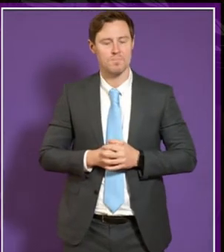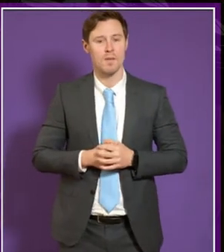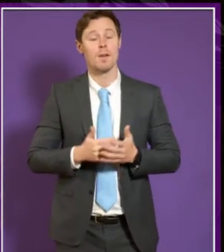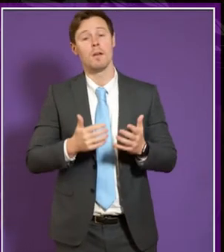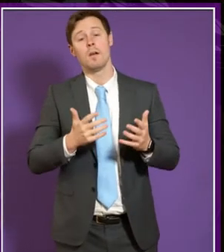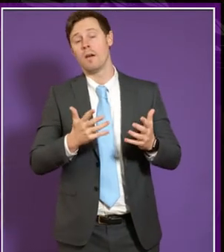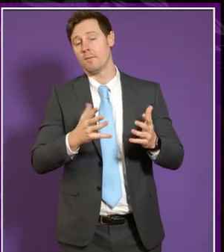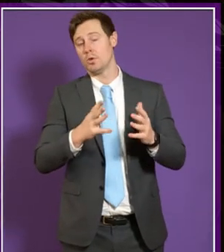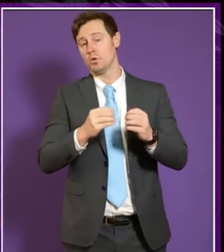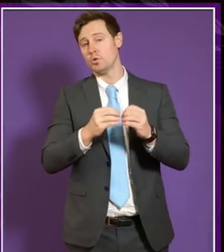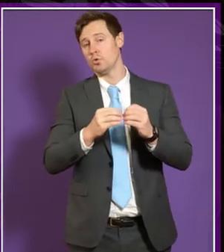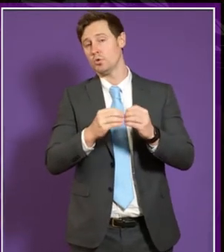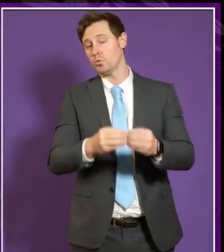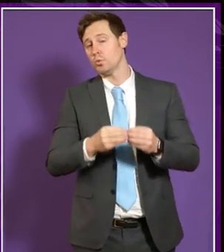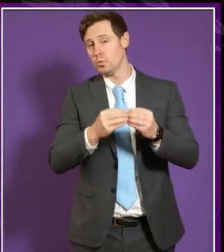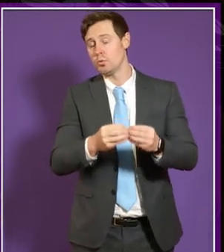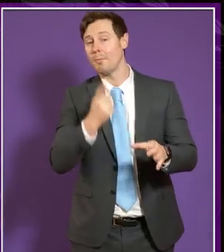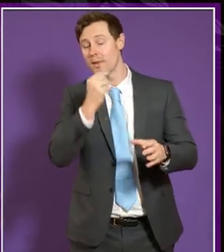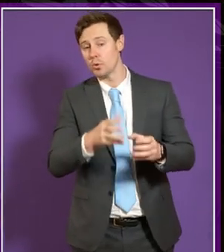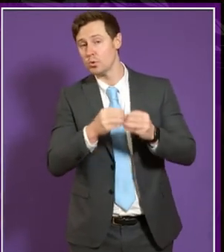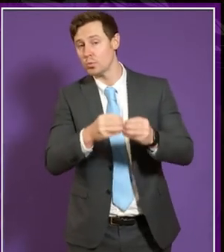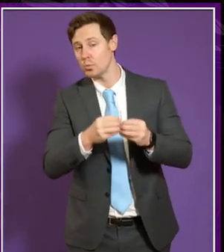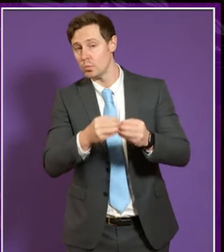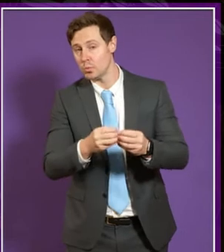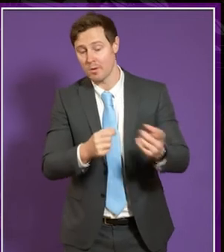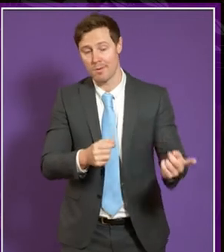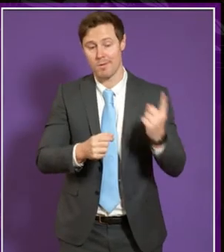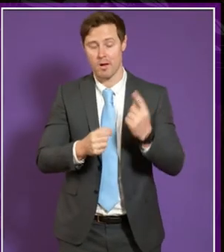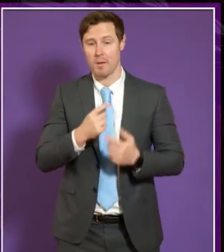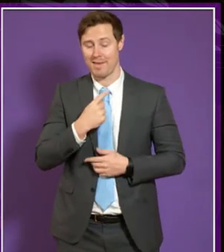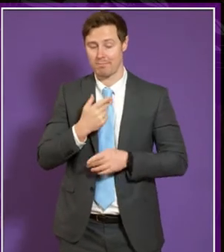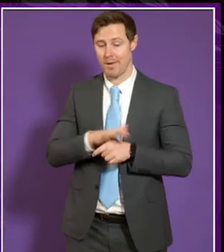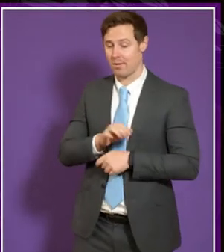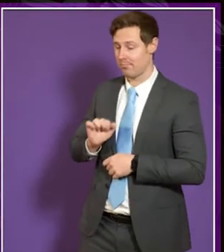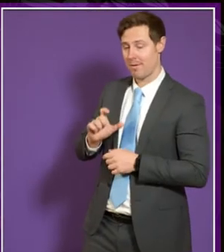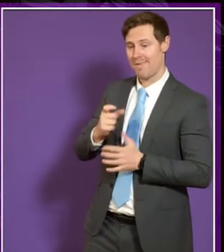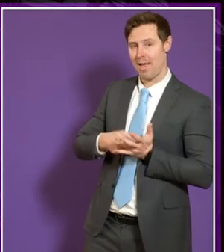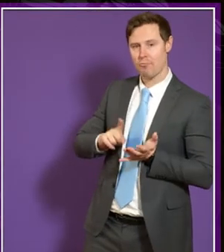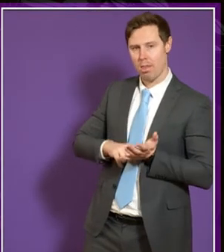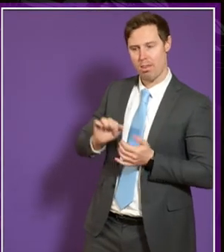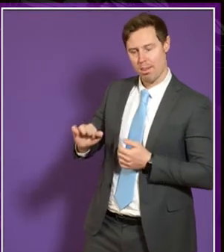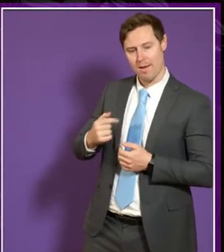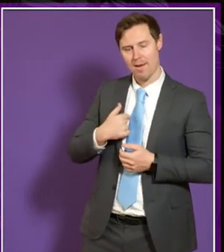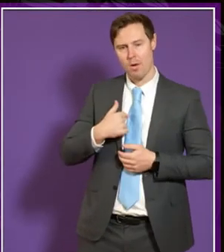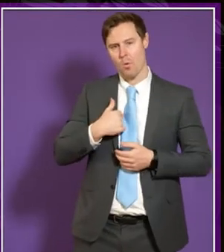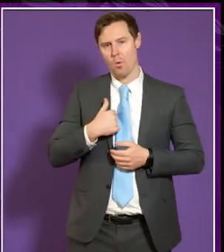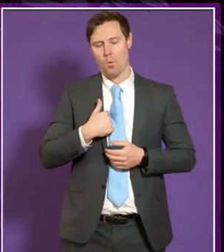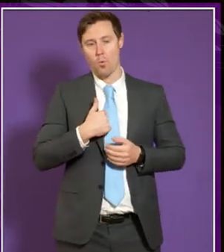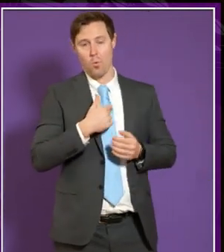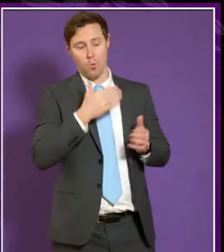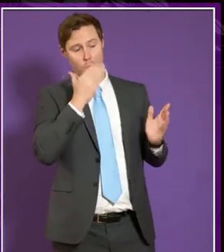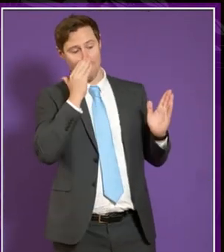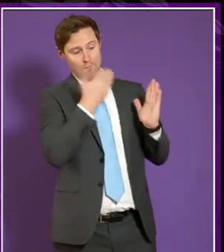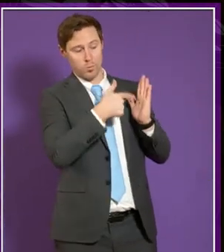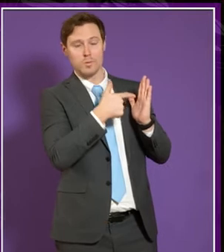similar to what Carol had mentioned, one of our focuses is at the moment is definitely student